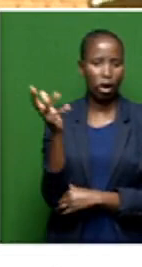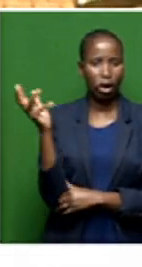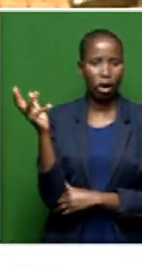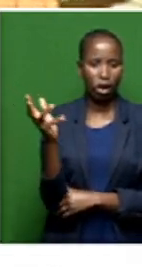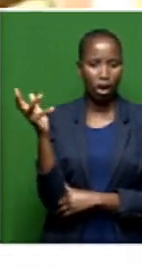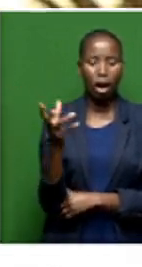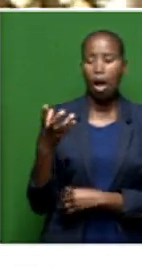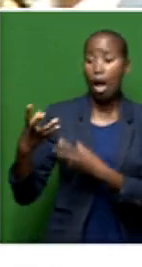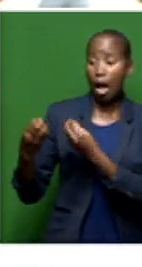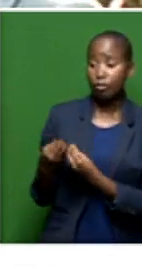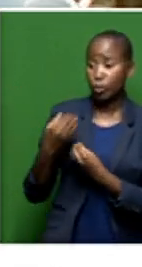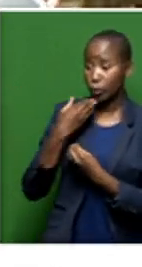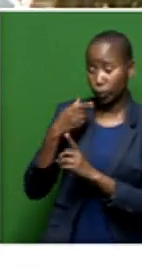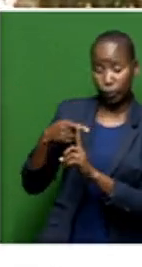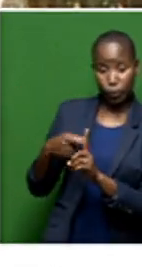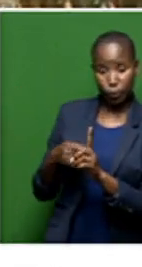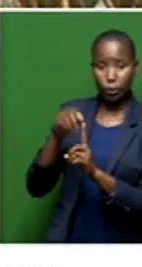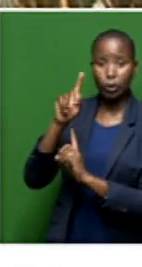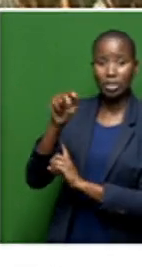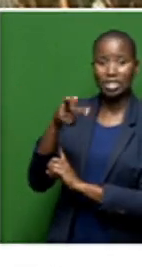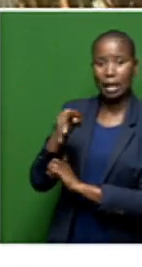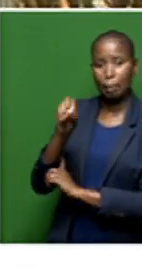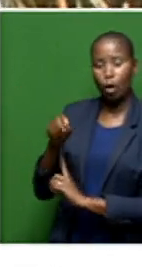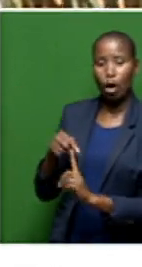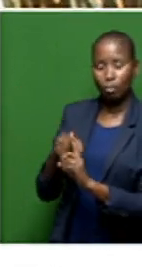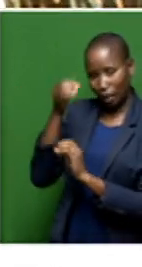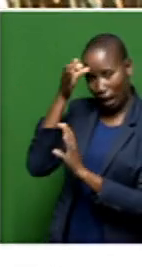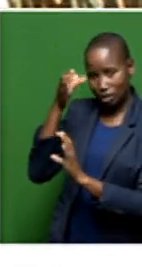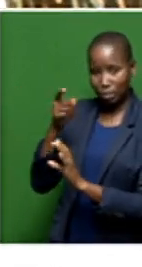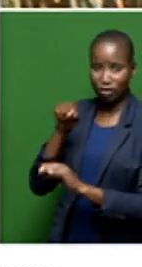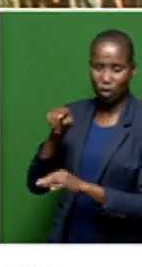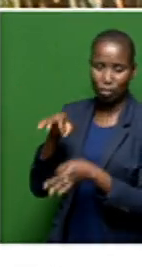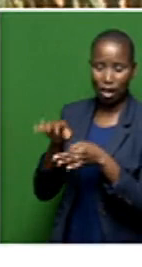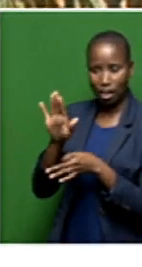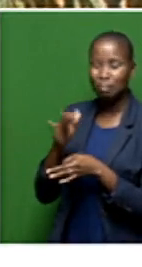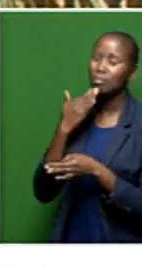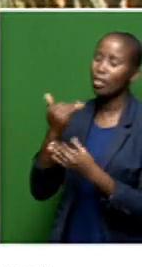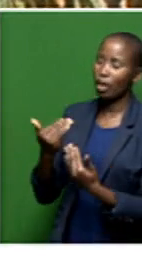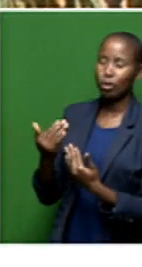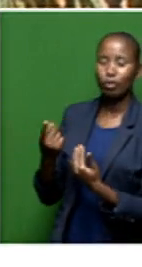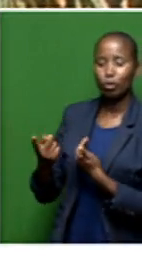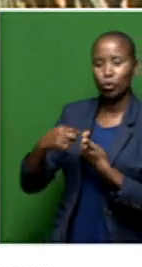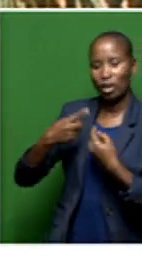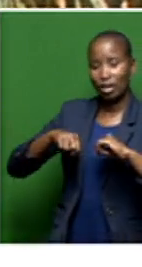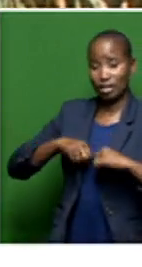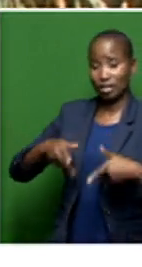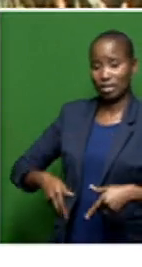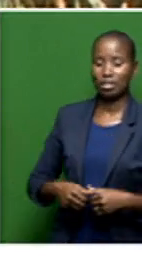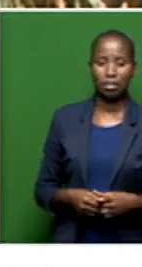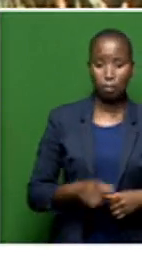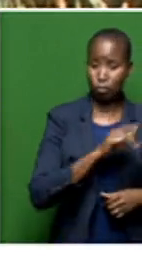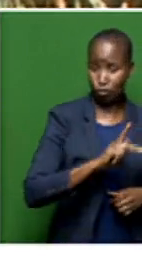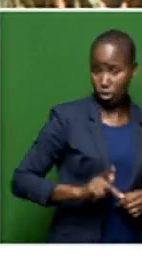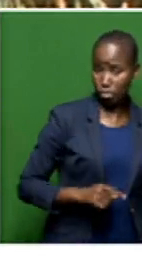Dr. Tsepa Molali, that is the governance expert. Thank you so much once again for joining us here. Premier Bushimape